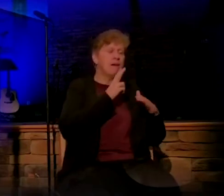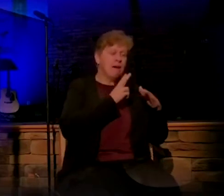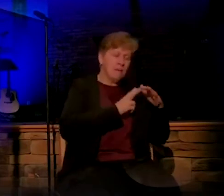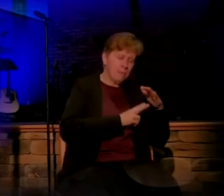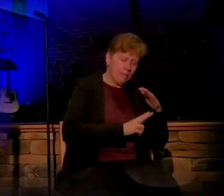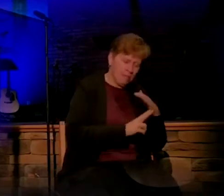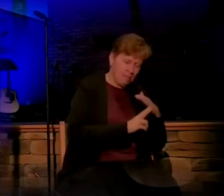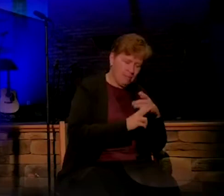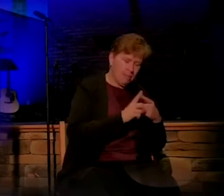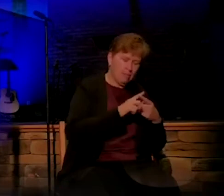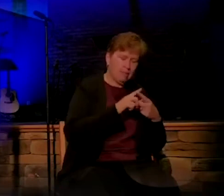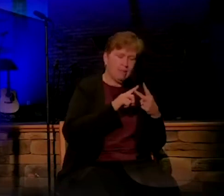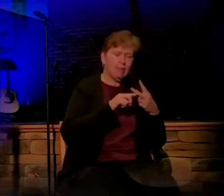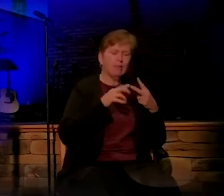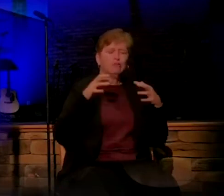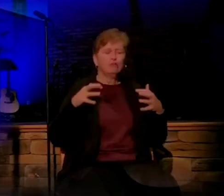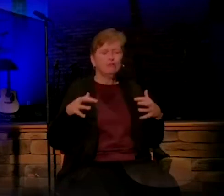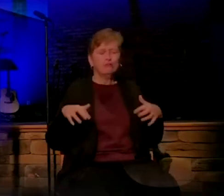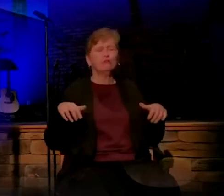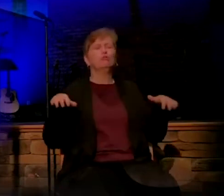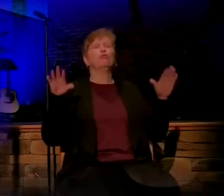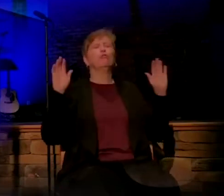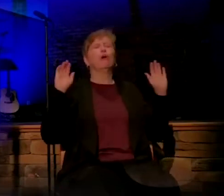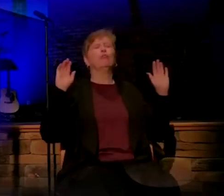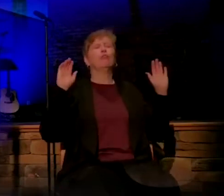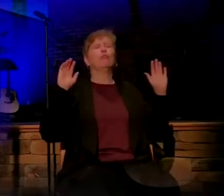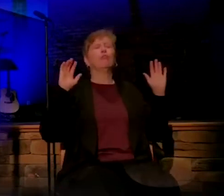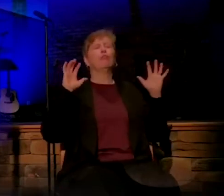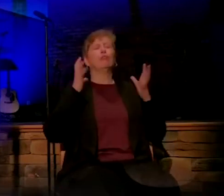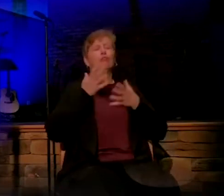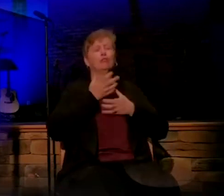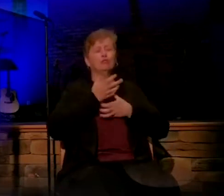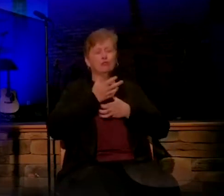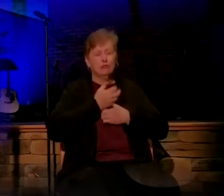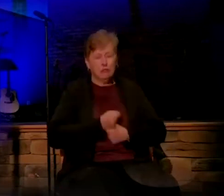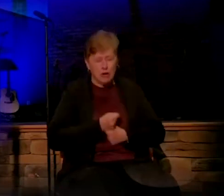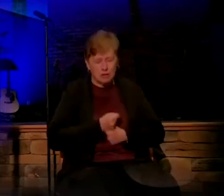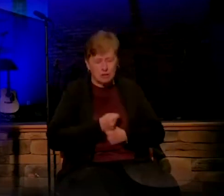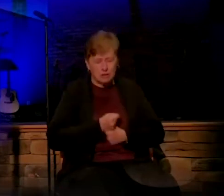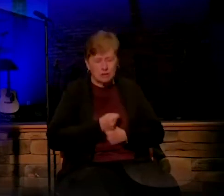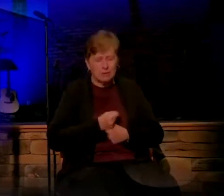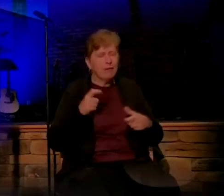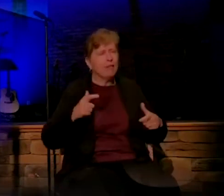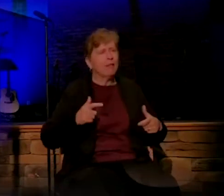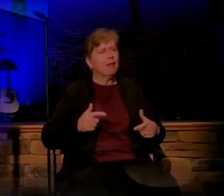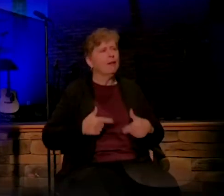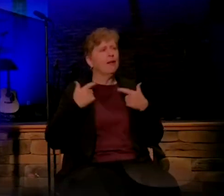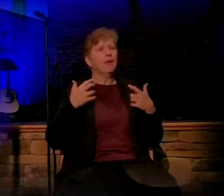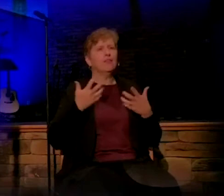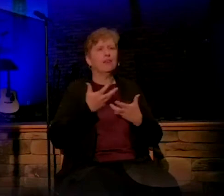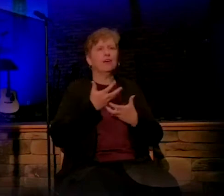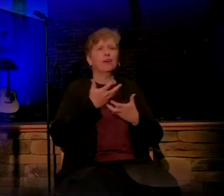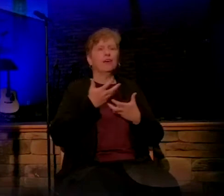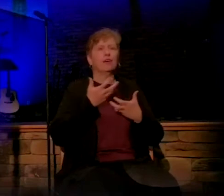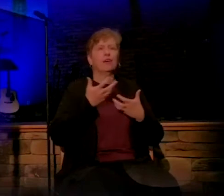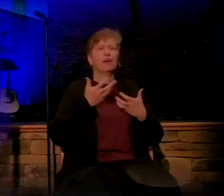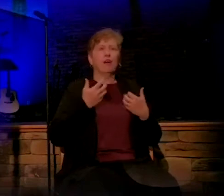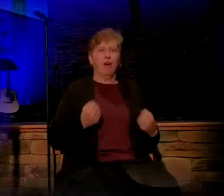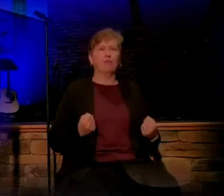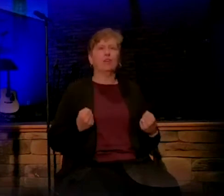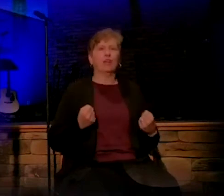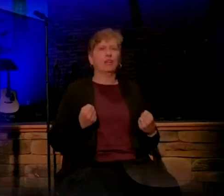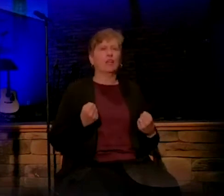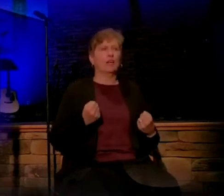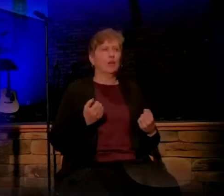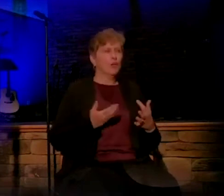Surrender. Trust him. Live confidently in and through the turbulent